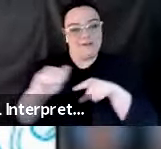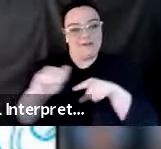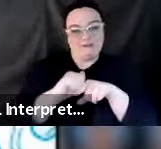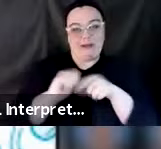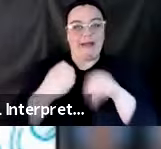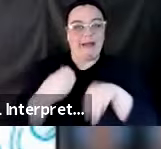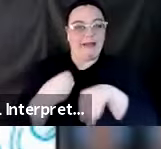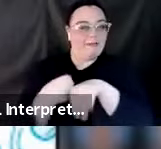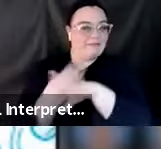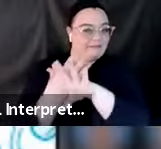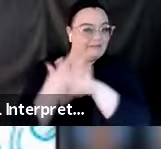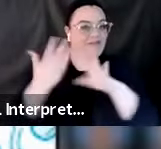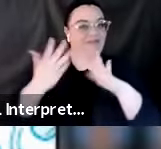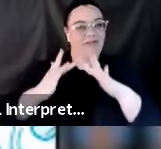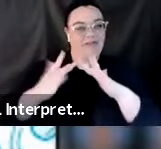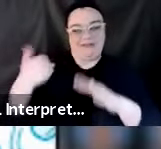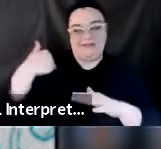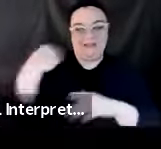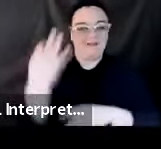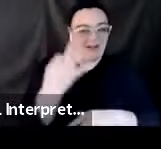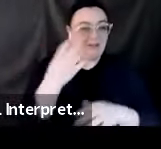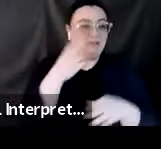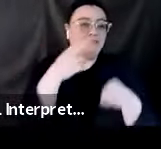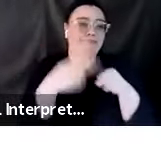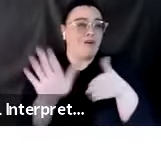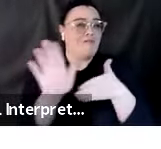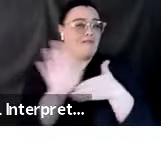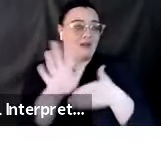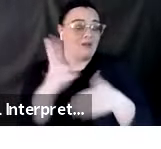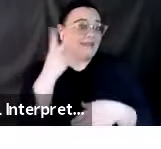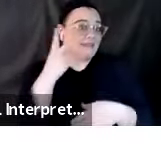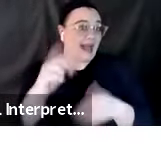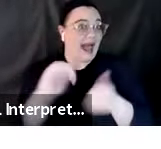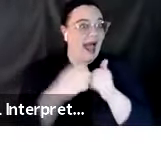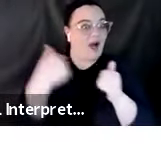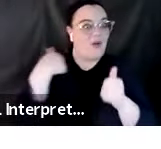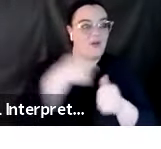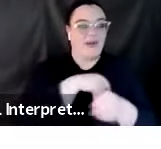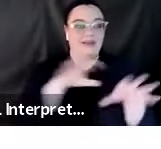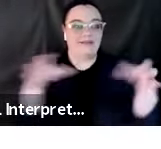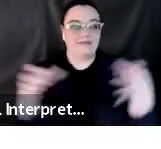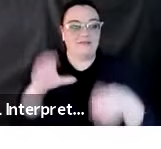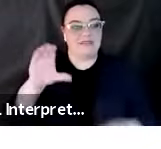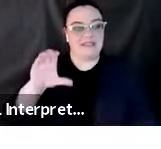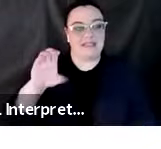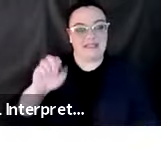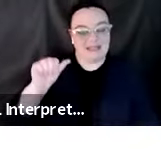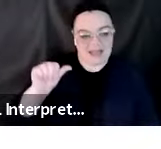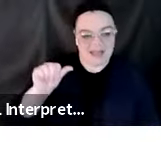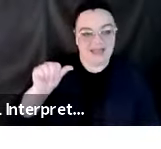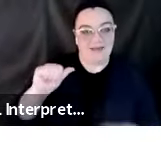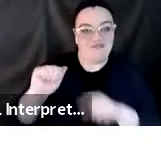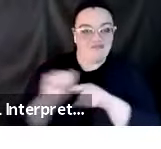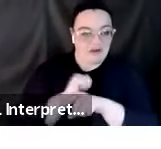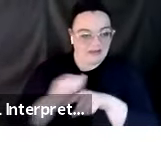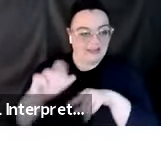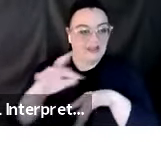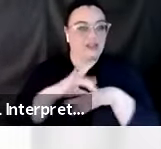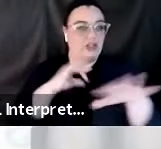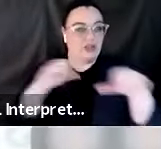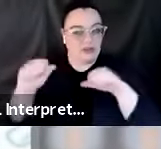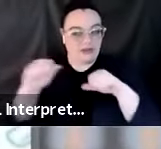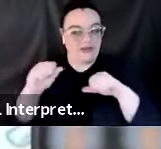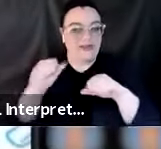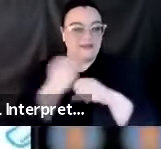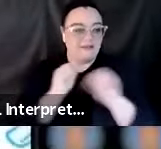Friday, and here is a little quick video to show how we all at CEA our drop cover and